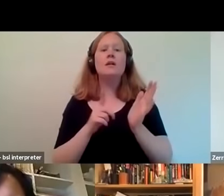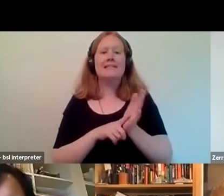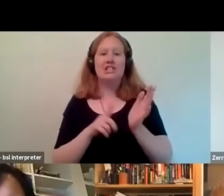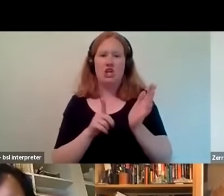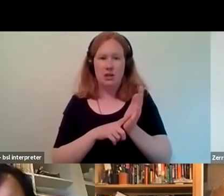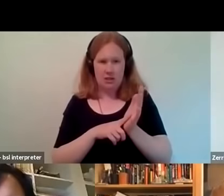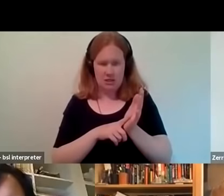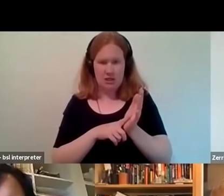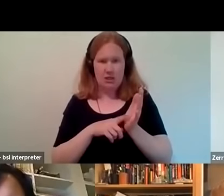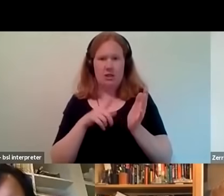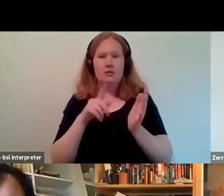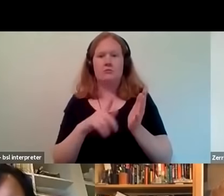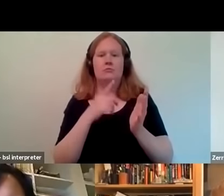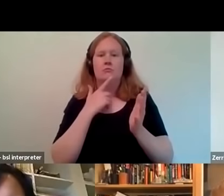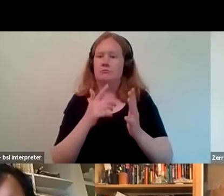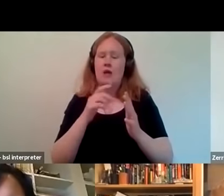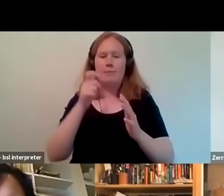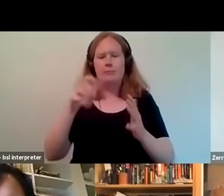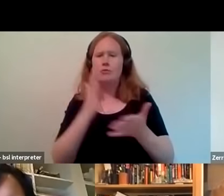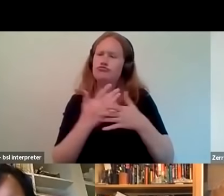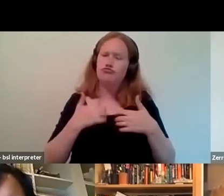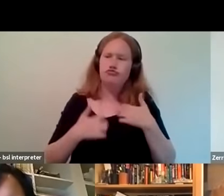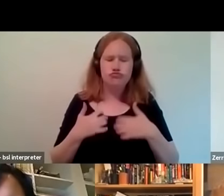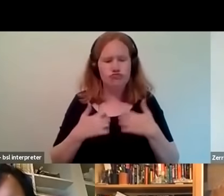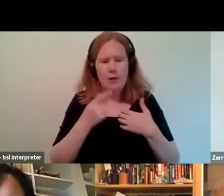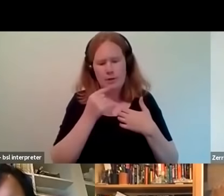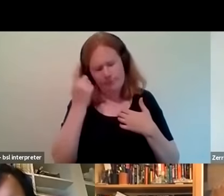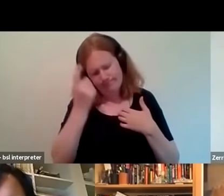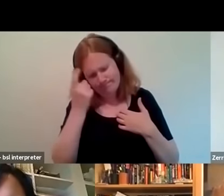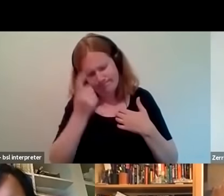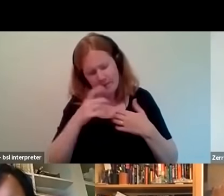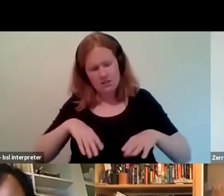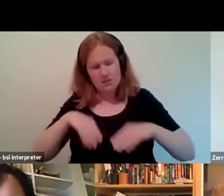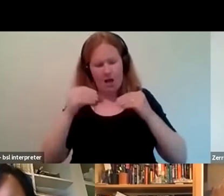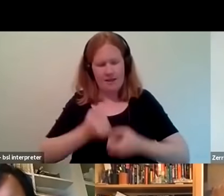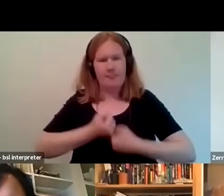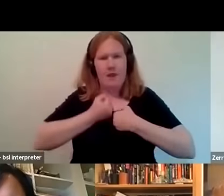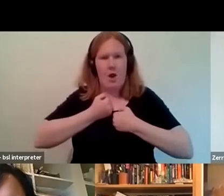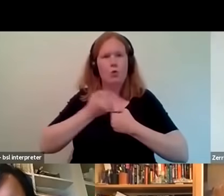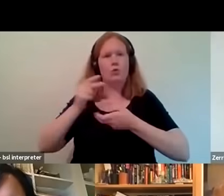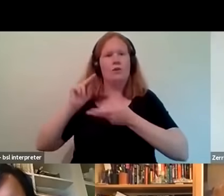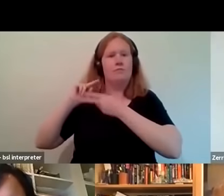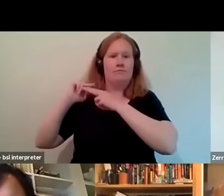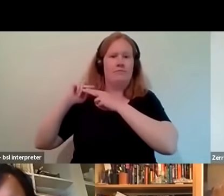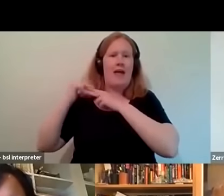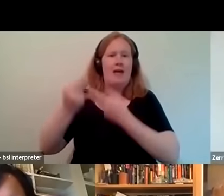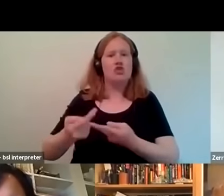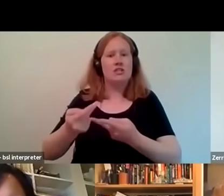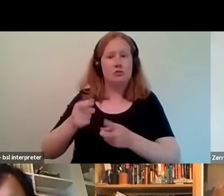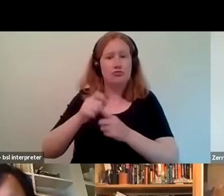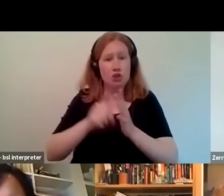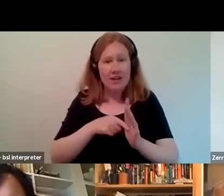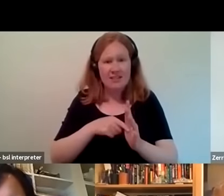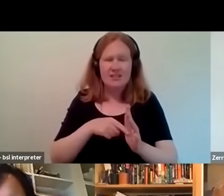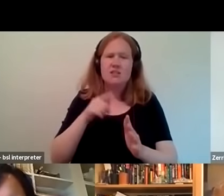here that are interested in starting a heritage project um both of your projects are a bit different um in that um